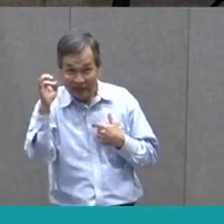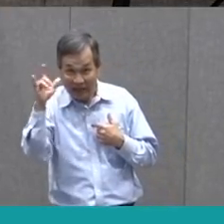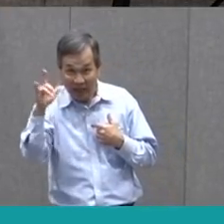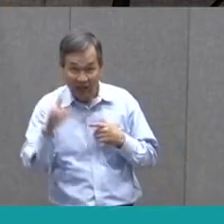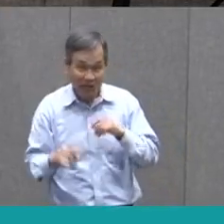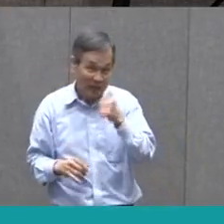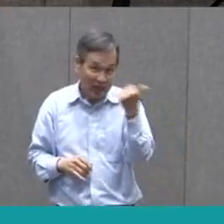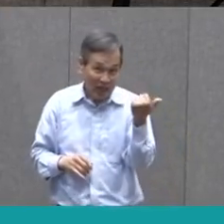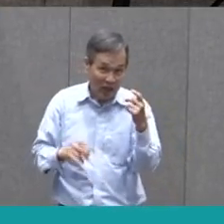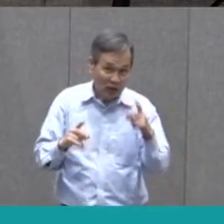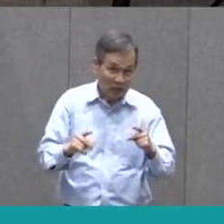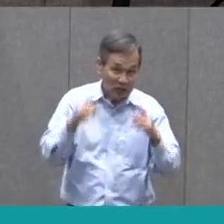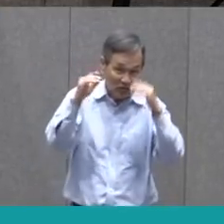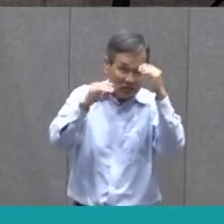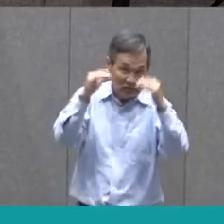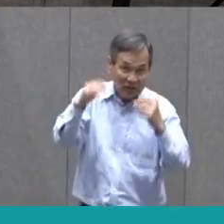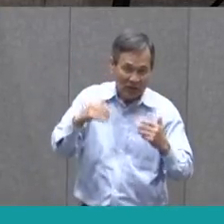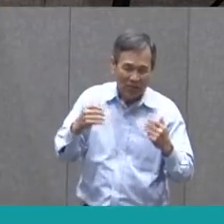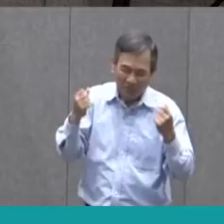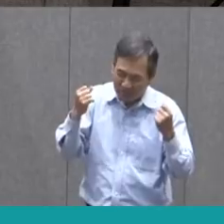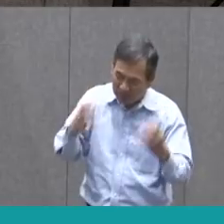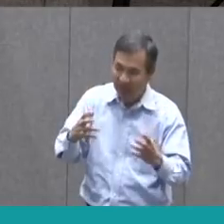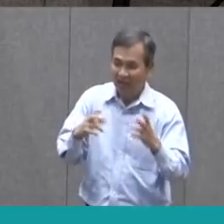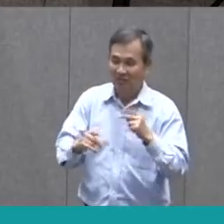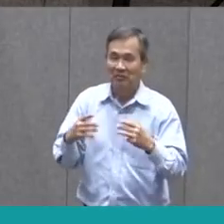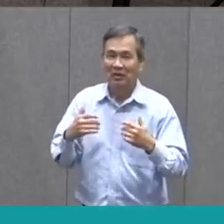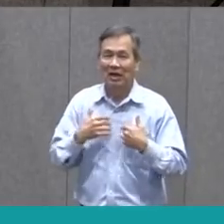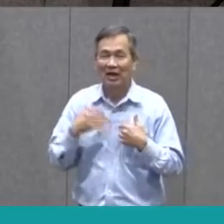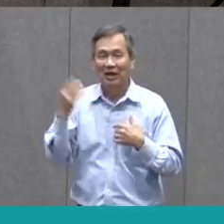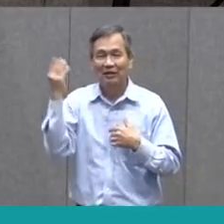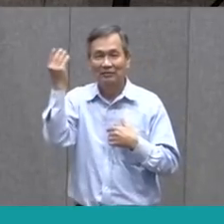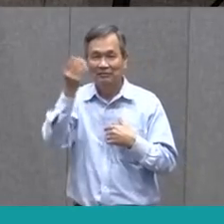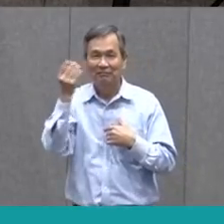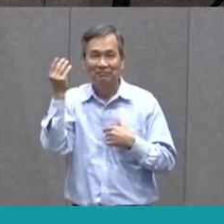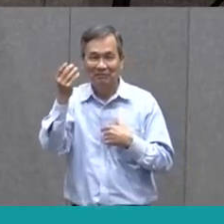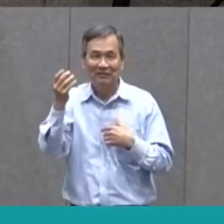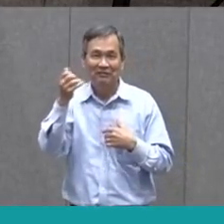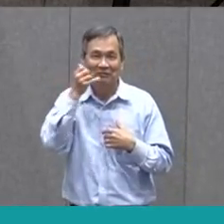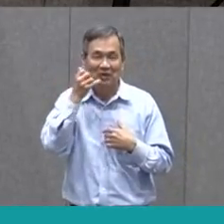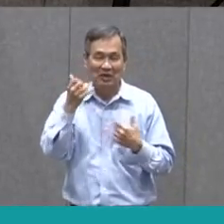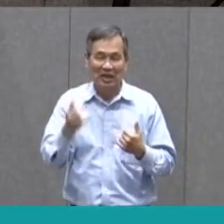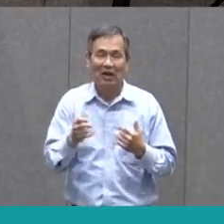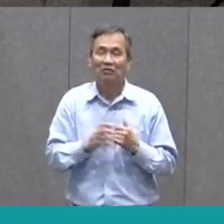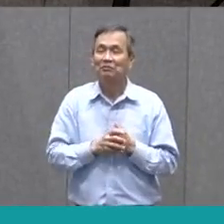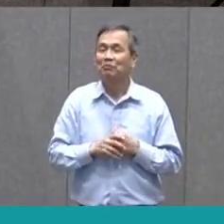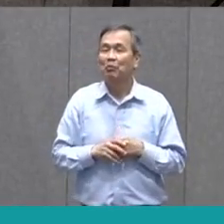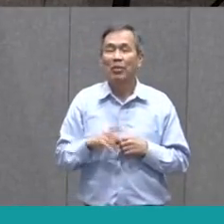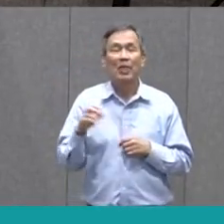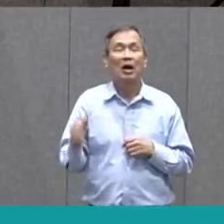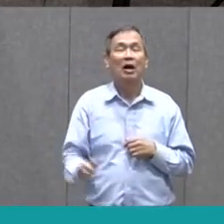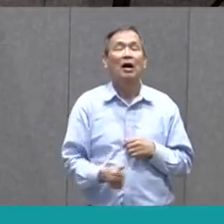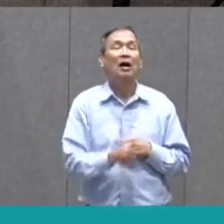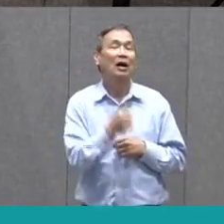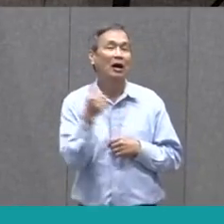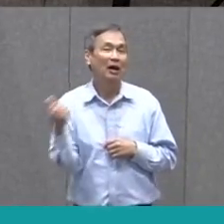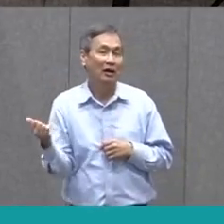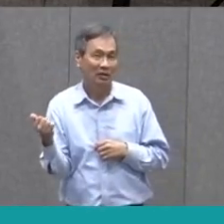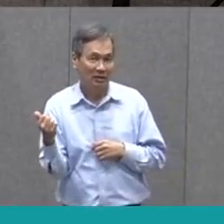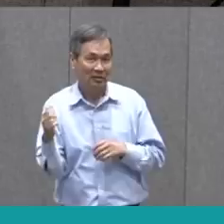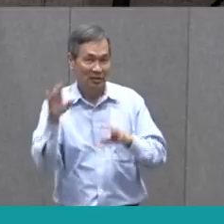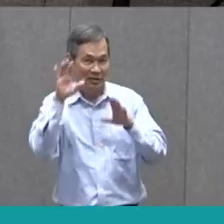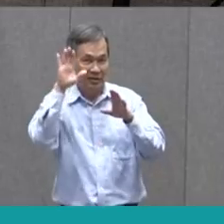one. But many, many people have cell phones now. Another invention that's really amazing